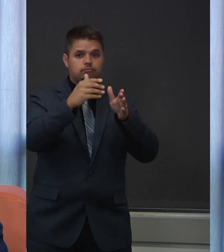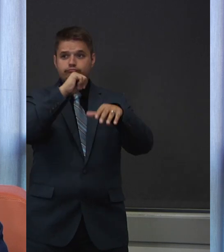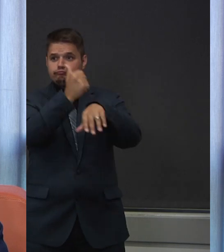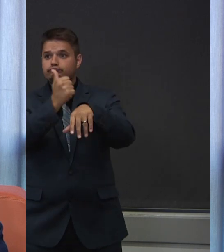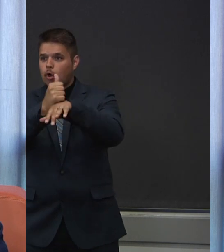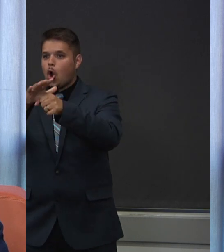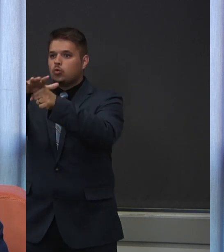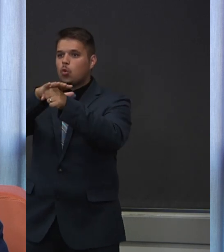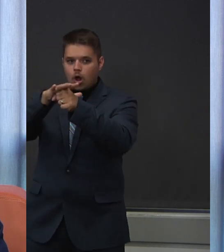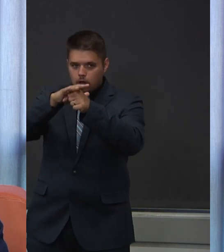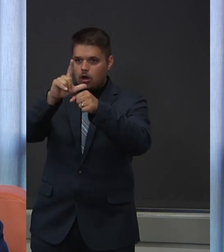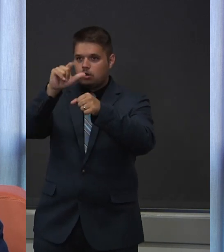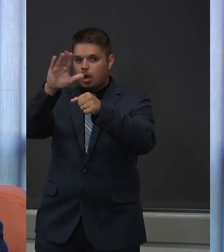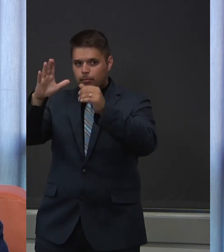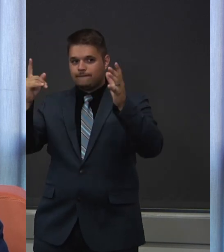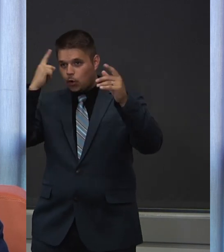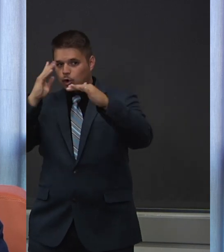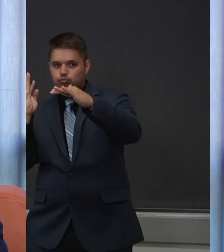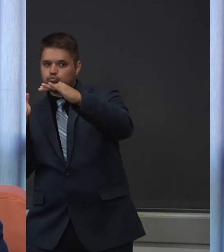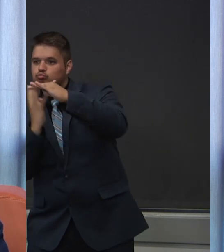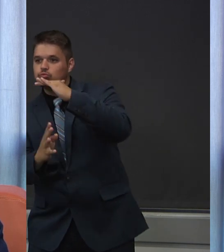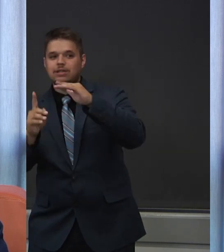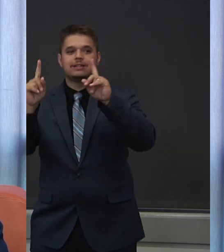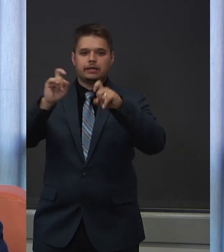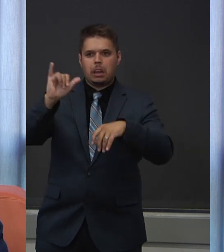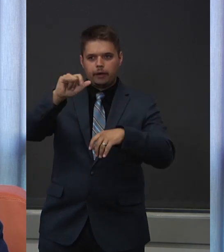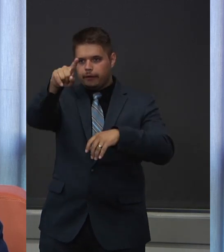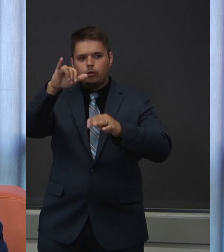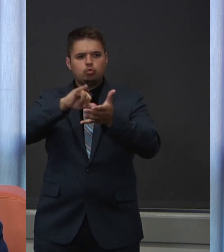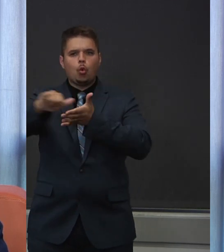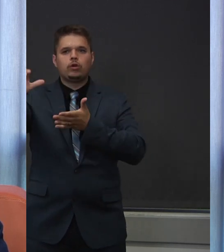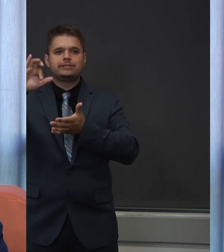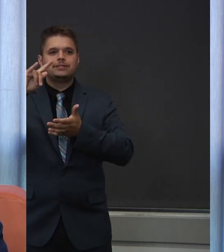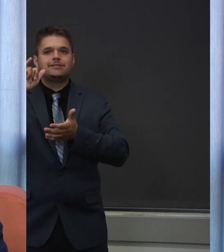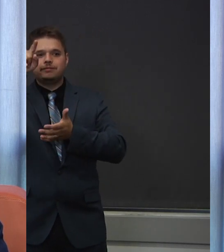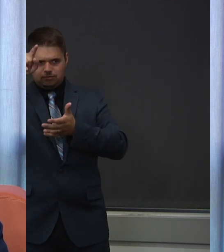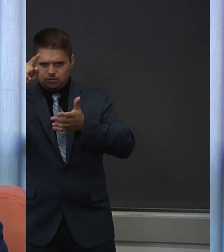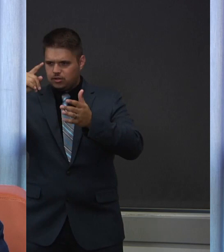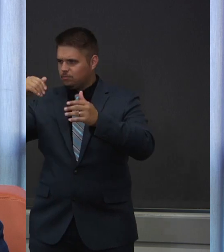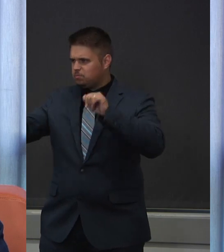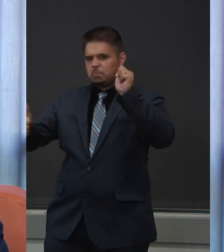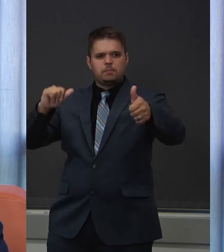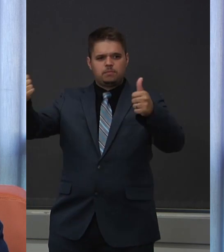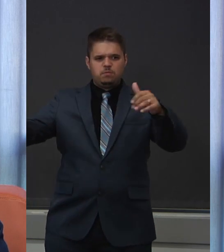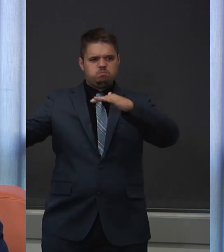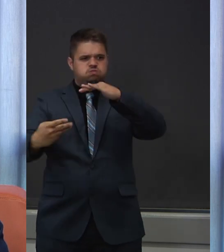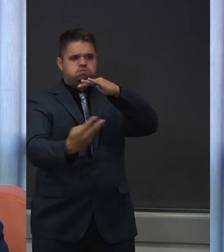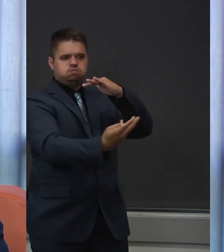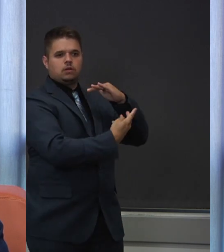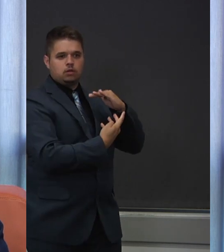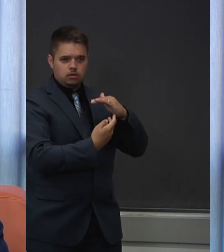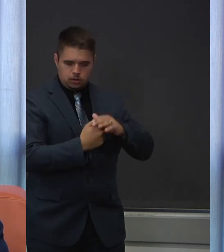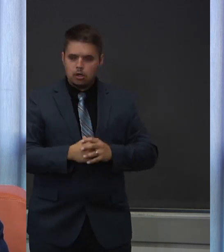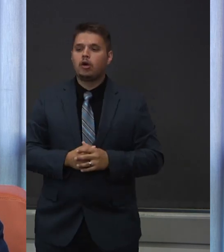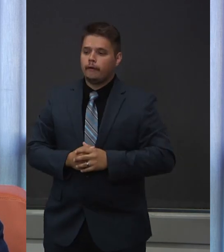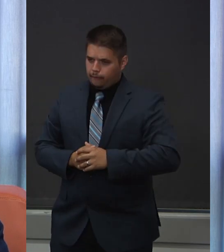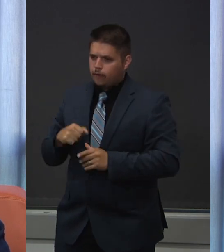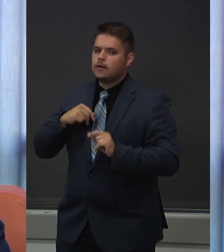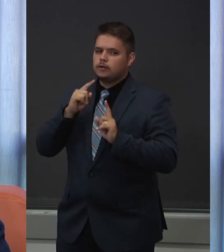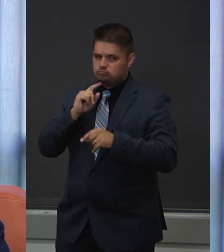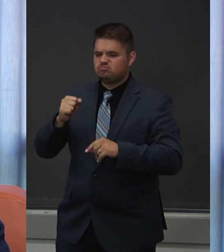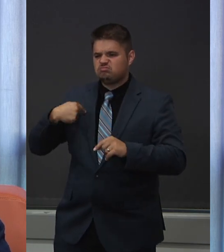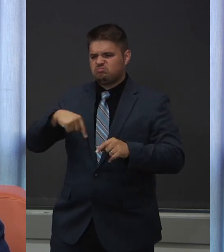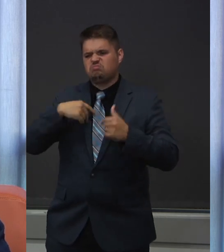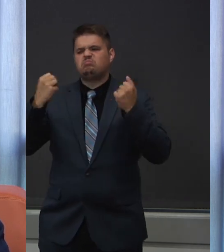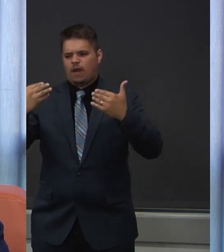national labs? Well, we already do have lots of local labs who are running COVID-19 tests, including